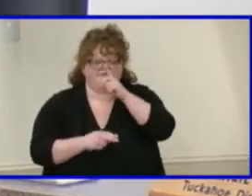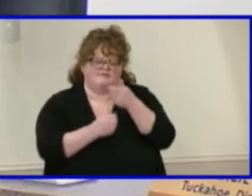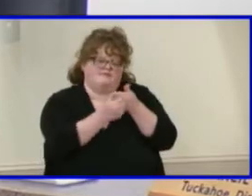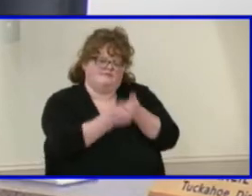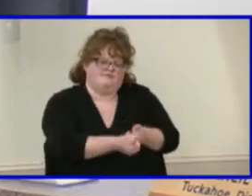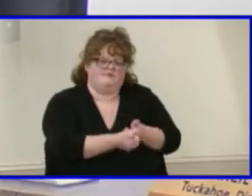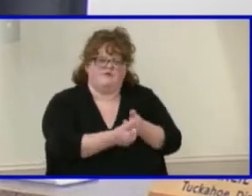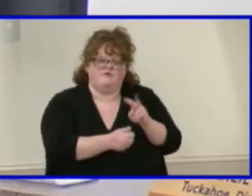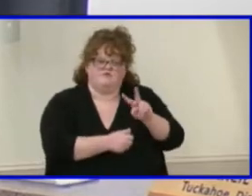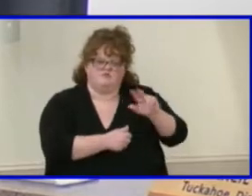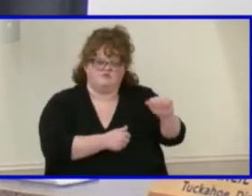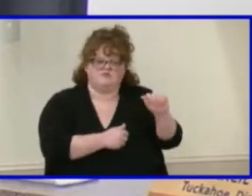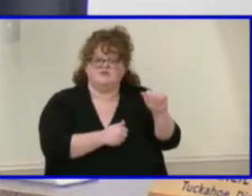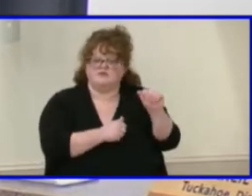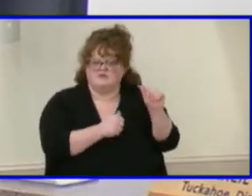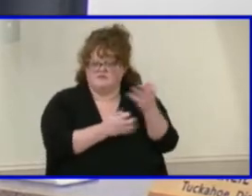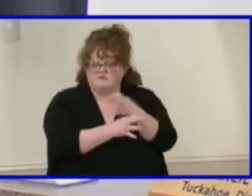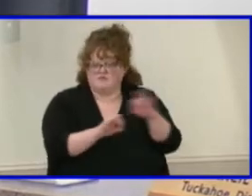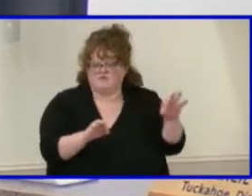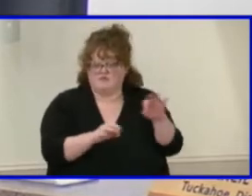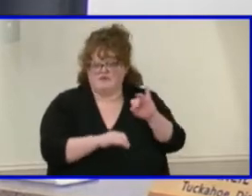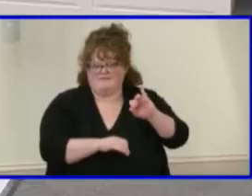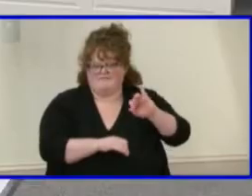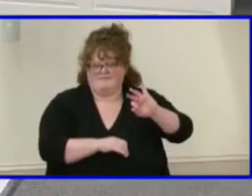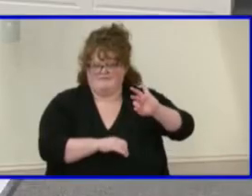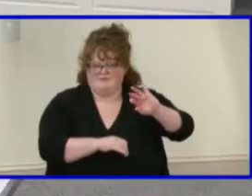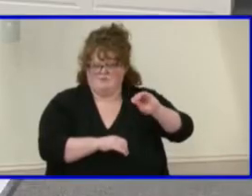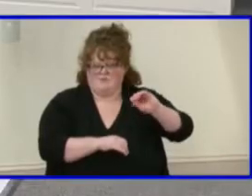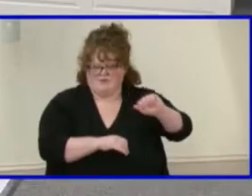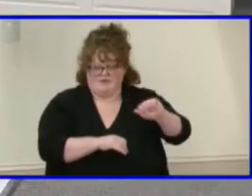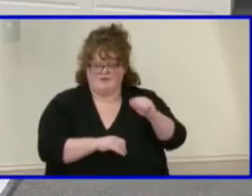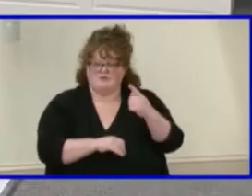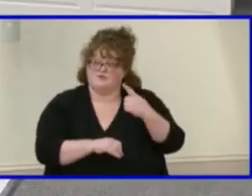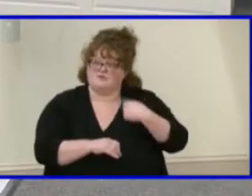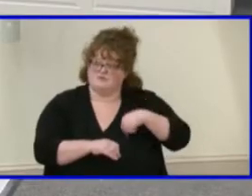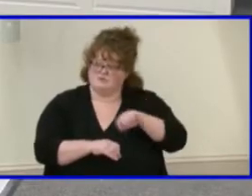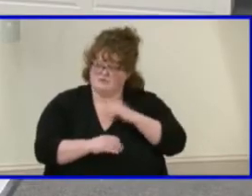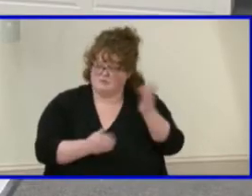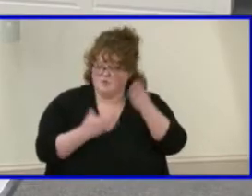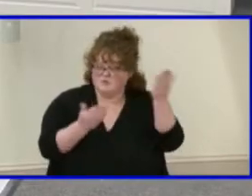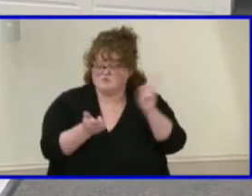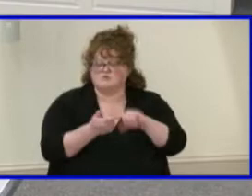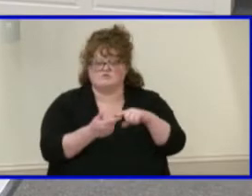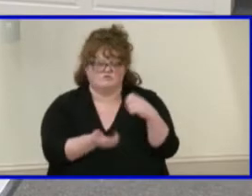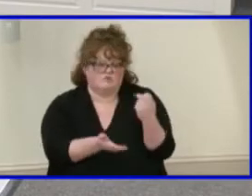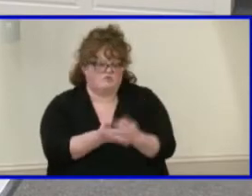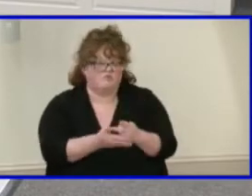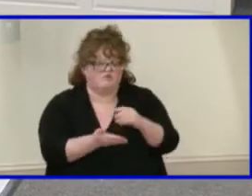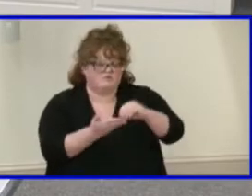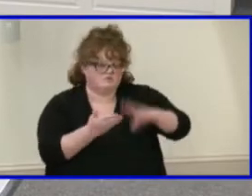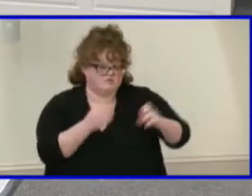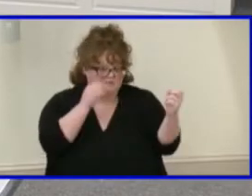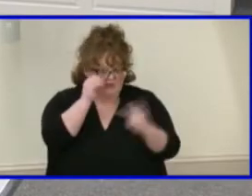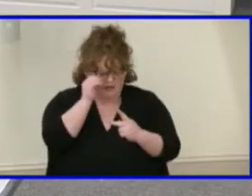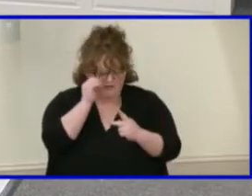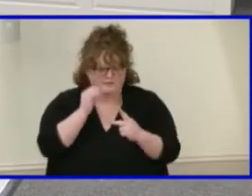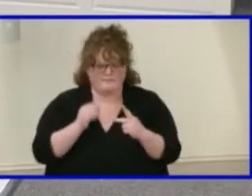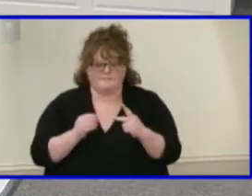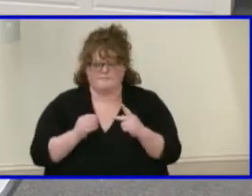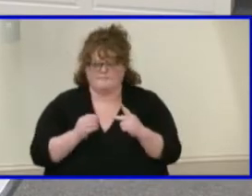Information Act. Is there a motion to approve the request of readmission of student case number 19-20-S-2?